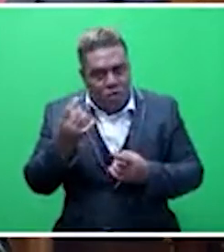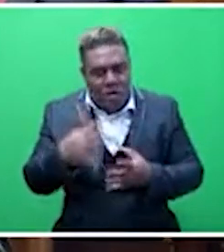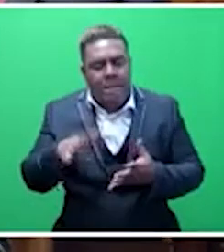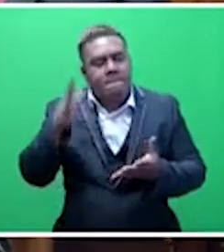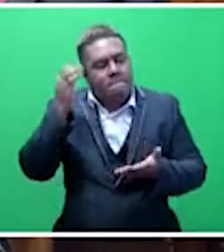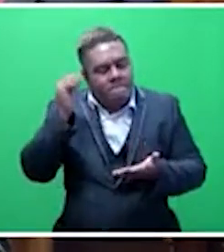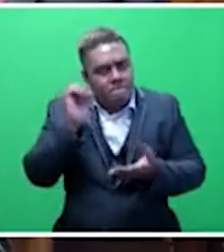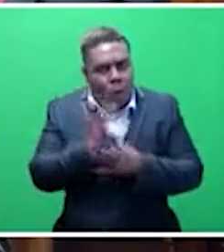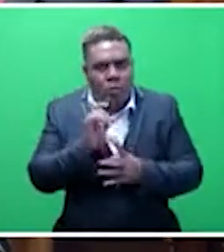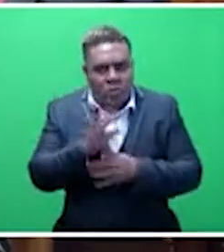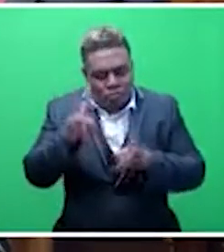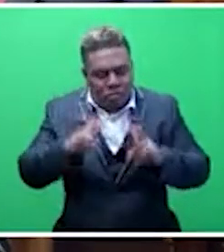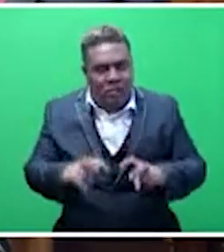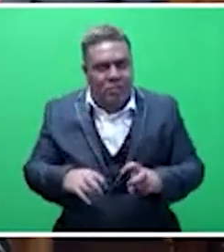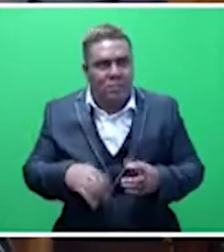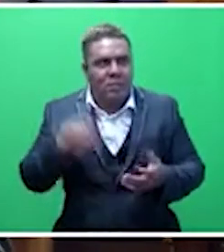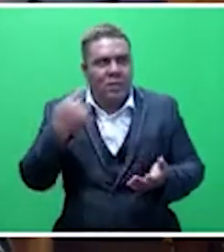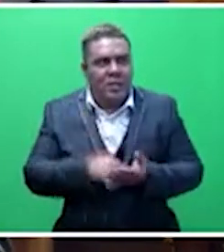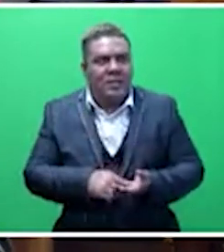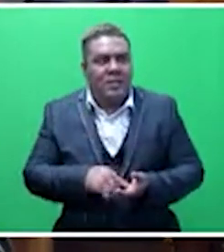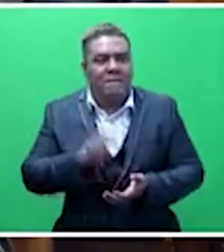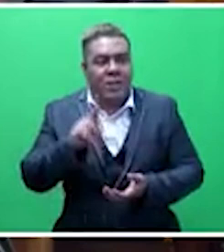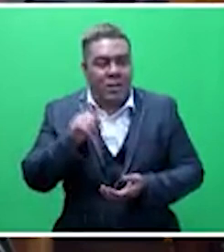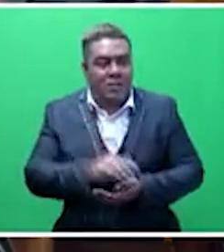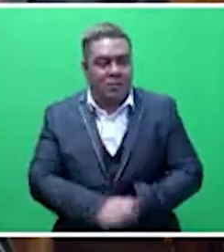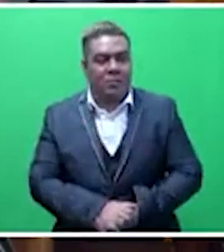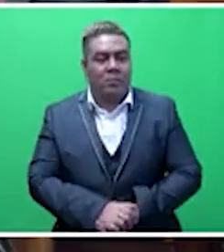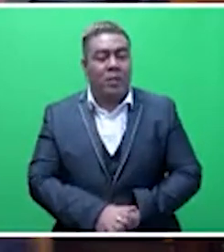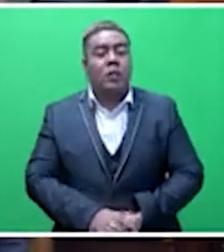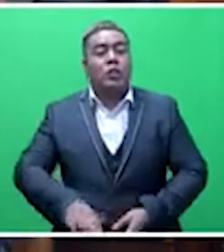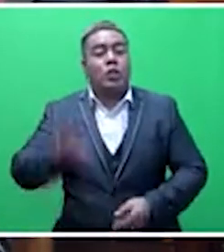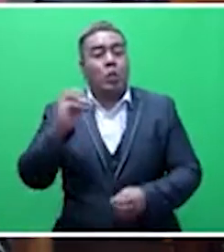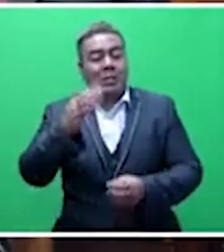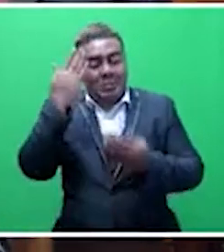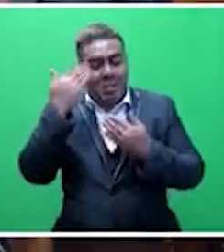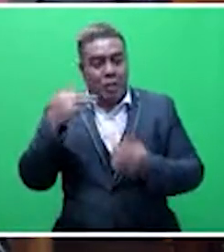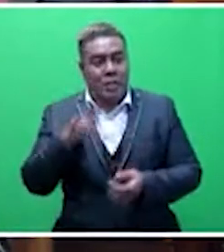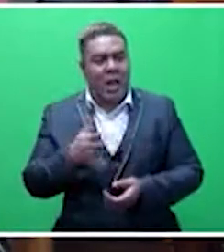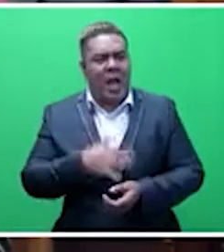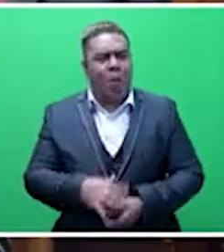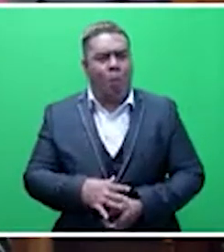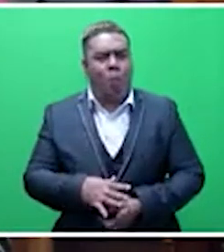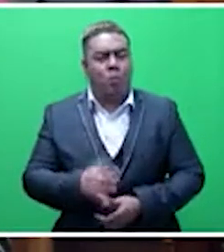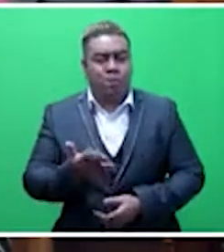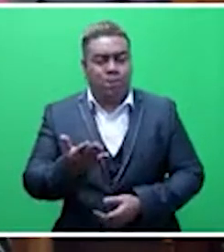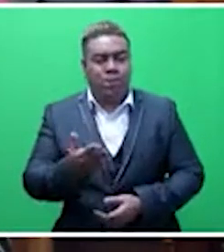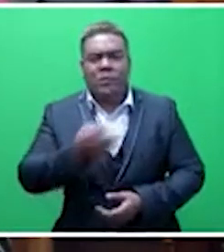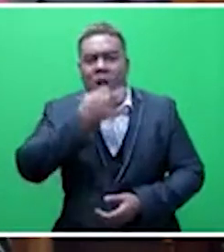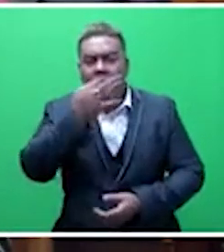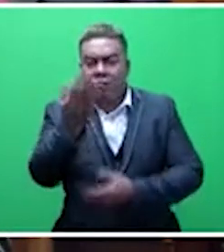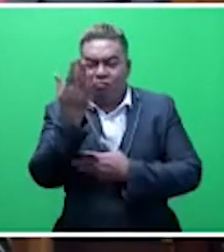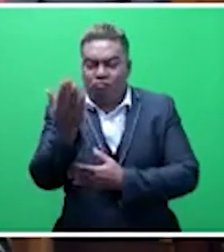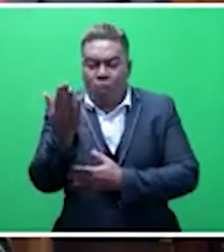sites, Mr. Speaker, Sir. The rationale for that is also given. So, Mr. Speaker, Sir, I would urge